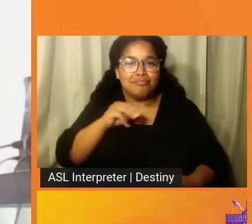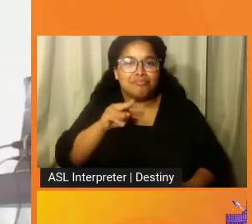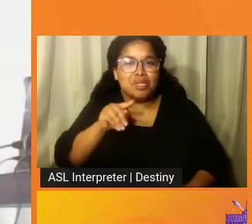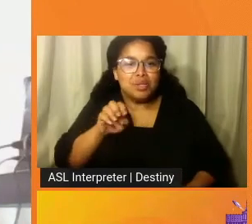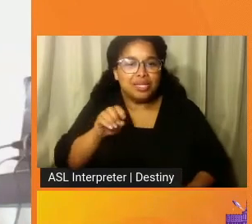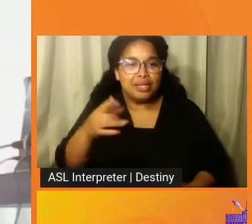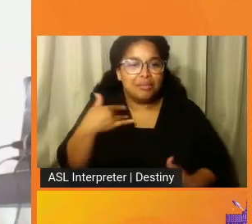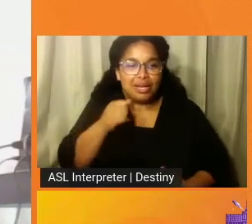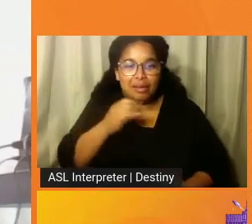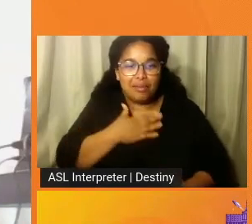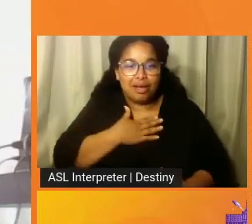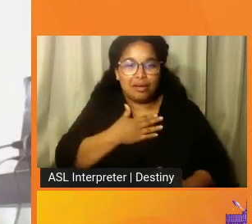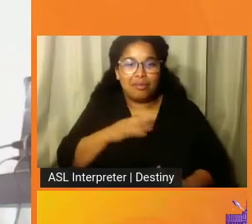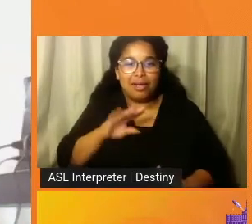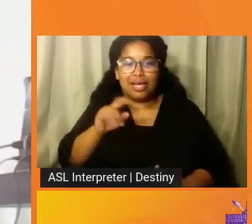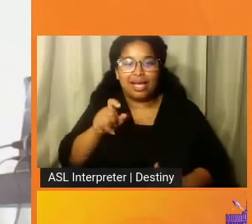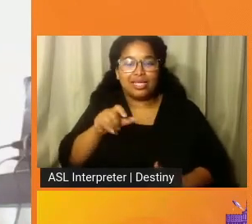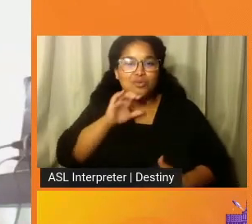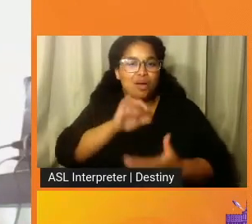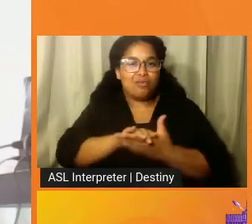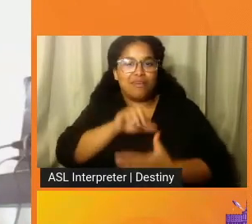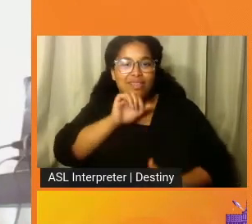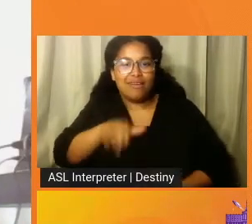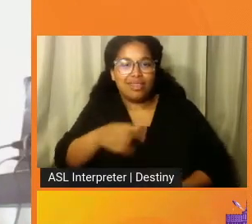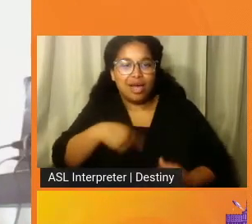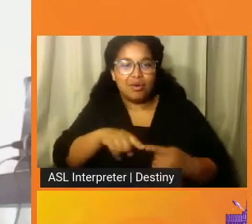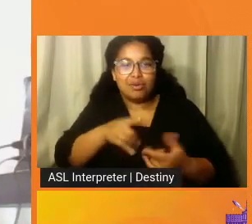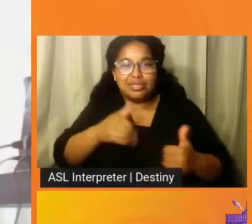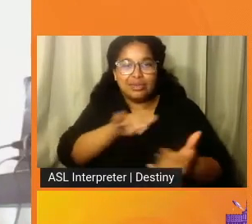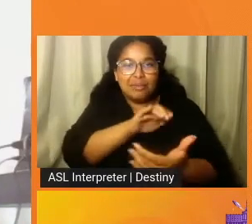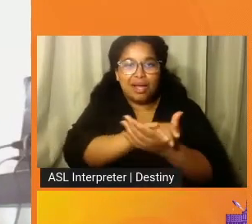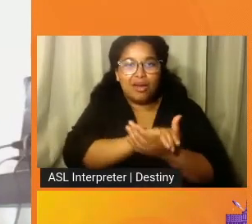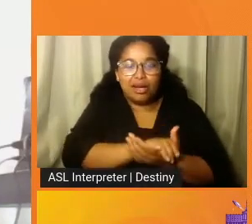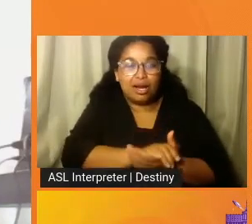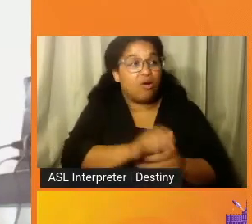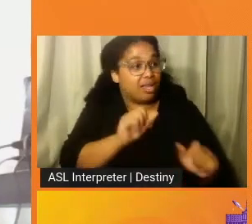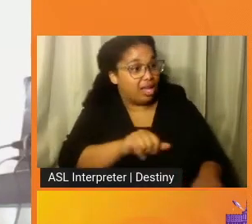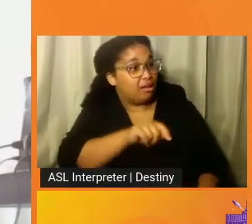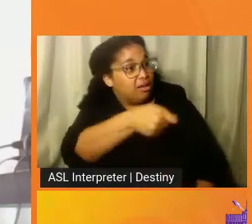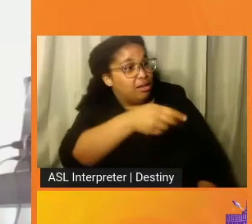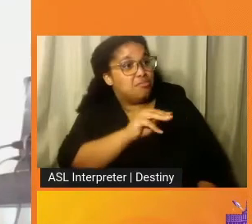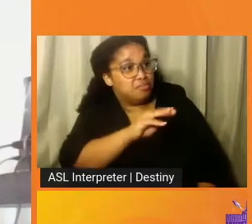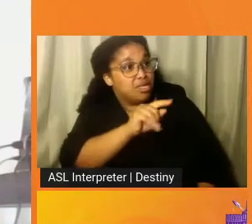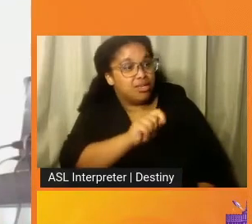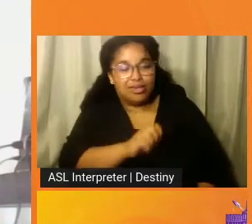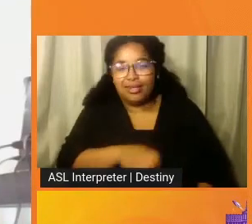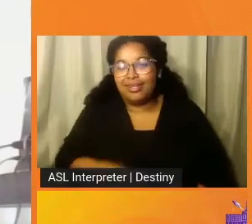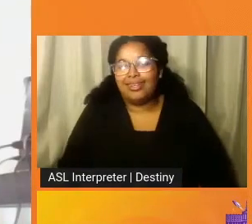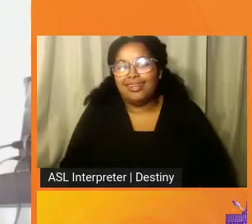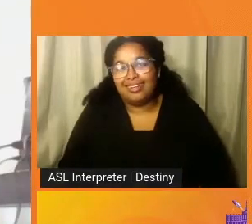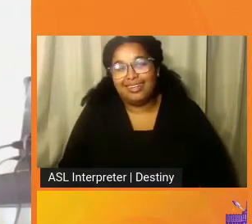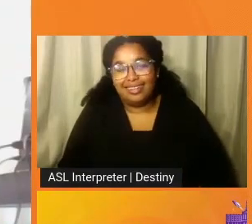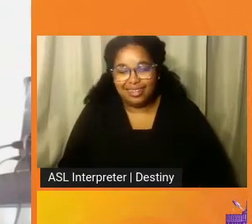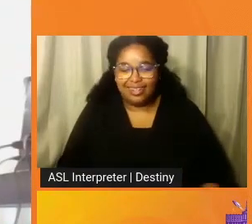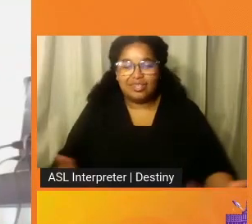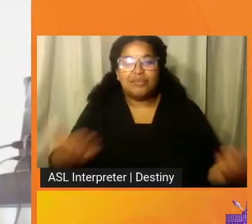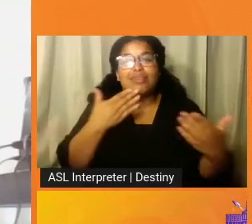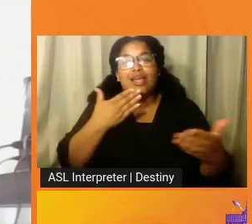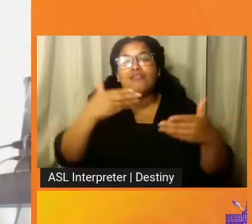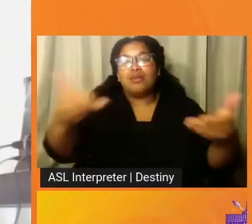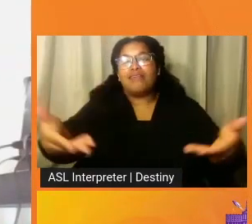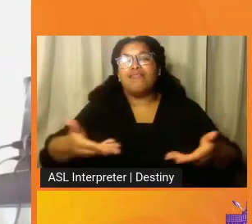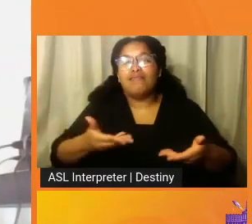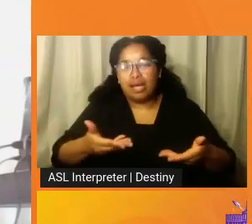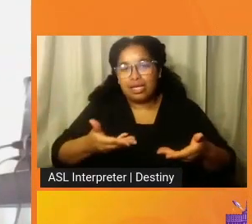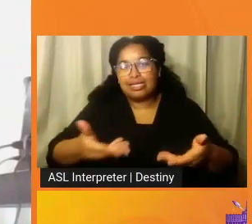you know, my ex-wife would have liked that, you know, when we were still married. But I, again, want to thank everyone for inviting me to this